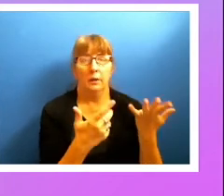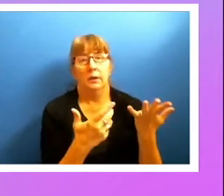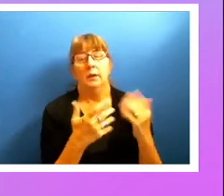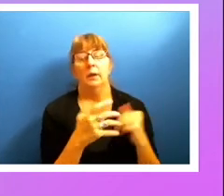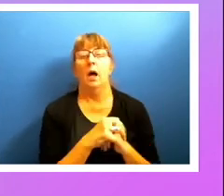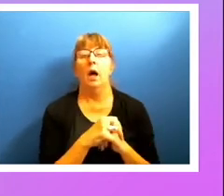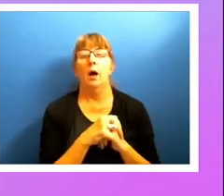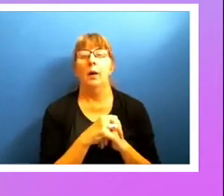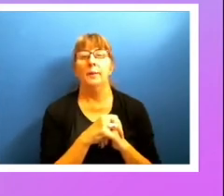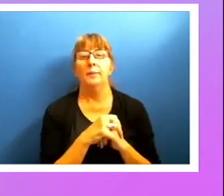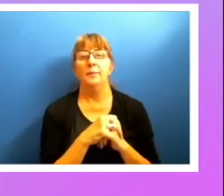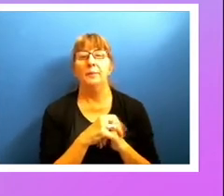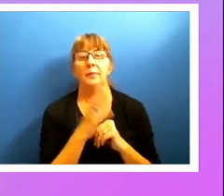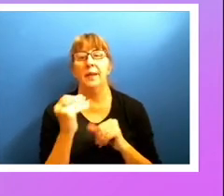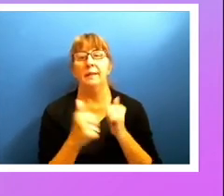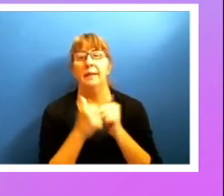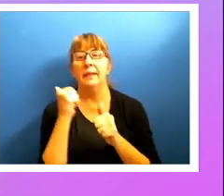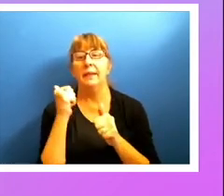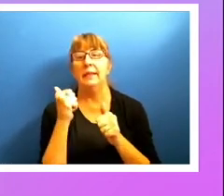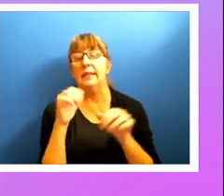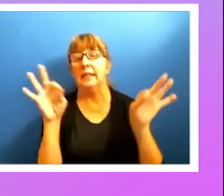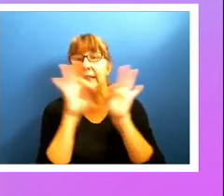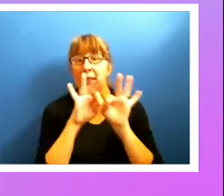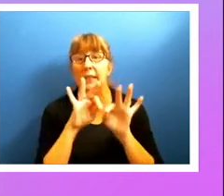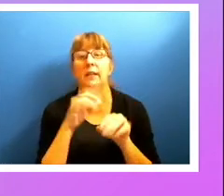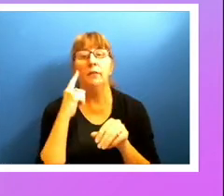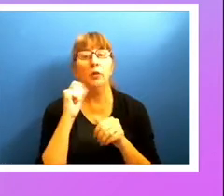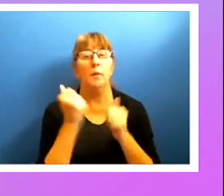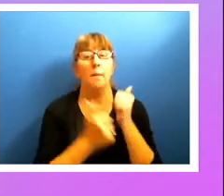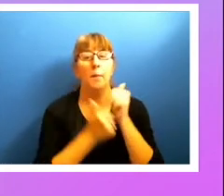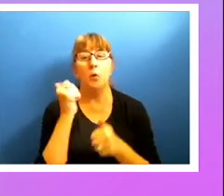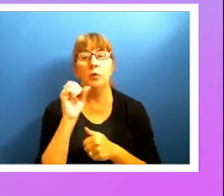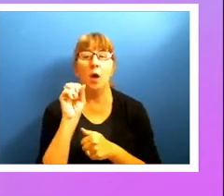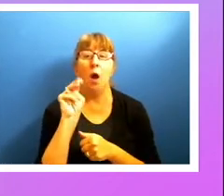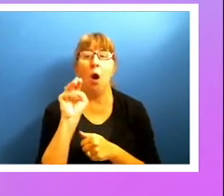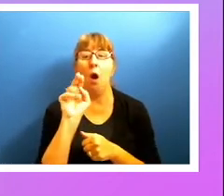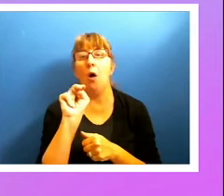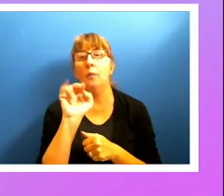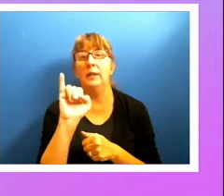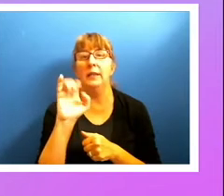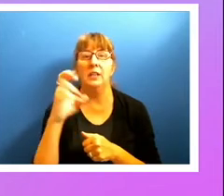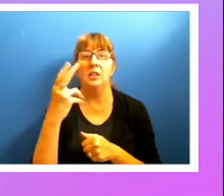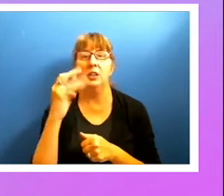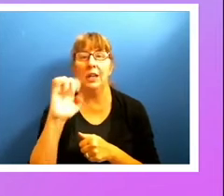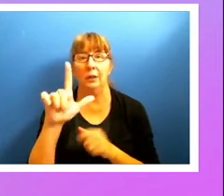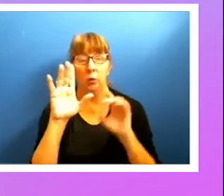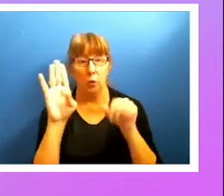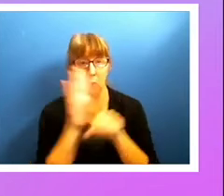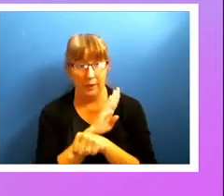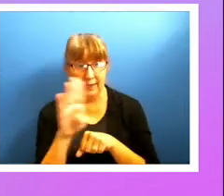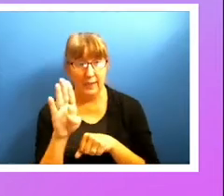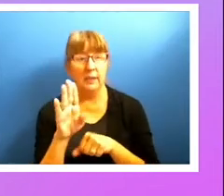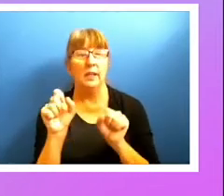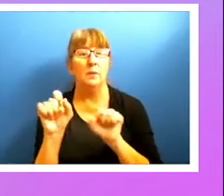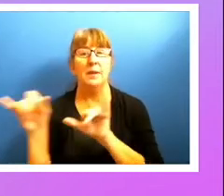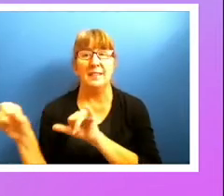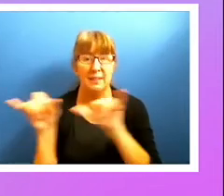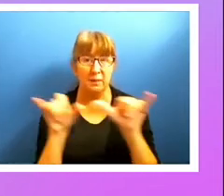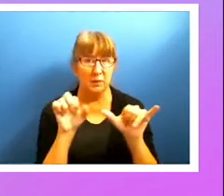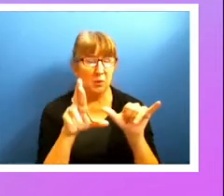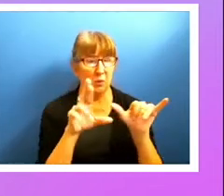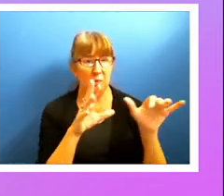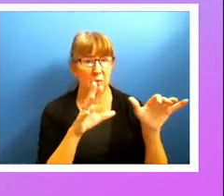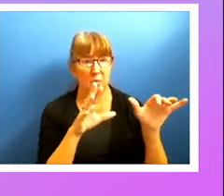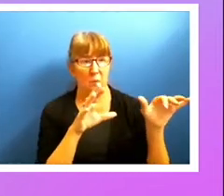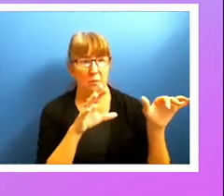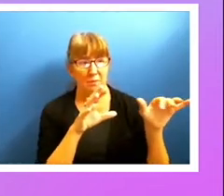fact, a key for most omni-channel organizations is that this be similar, if not exactly the same, across each